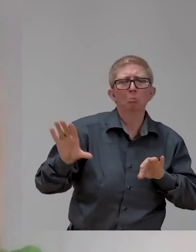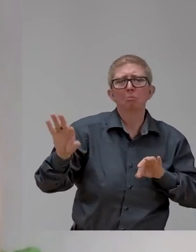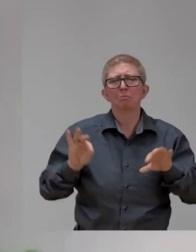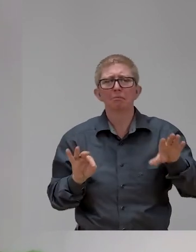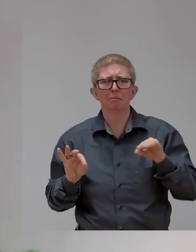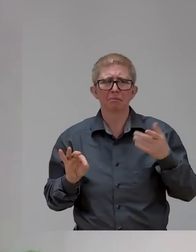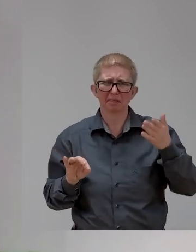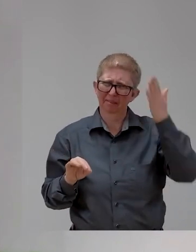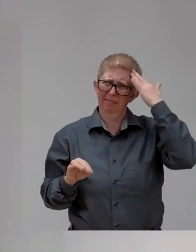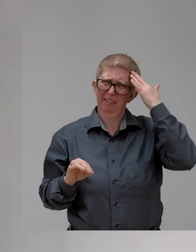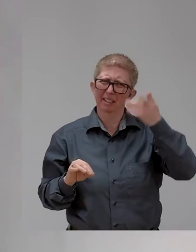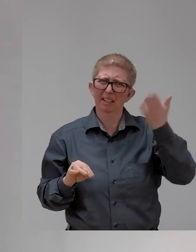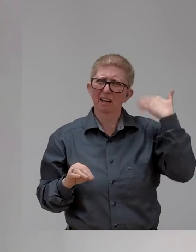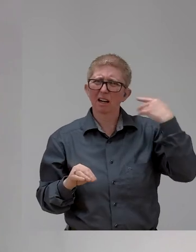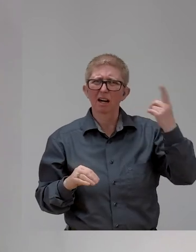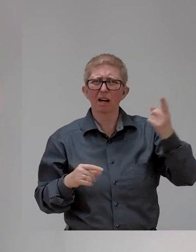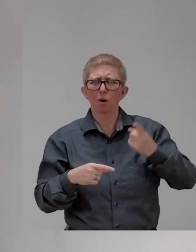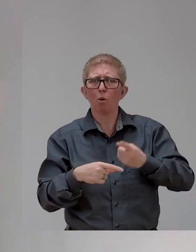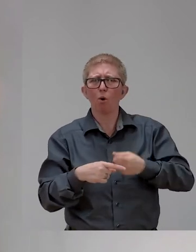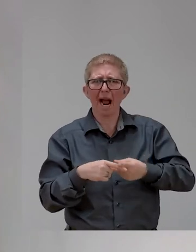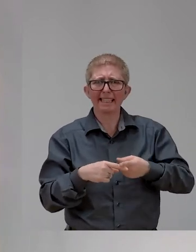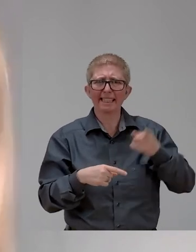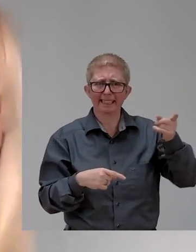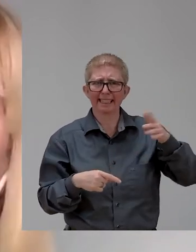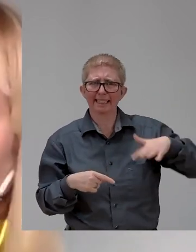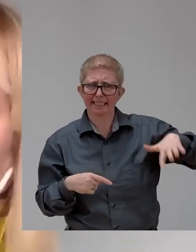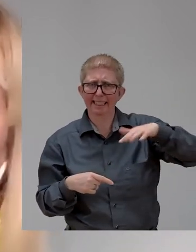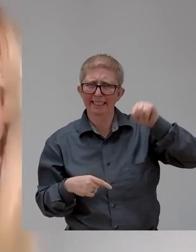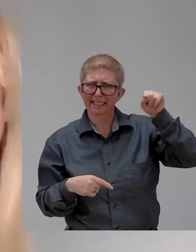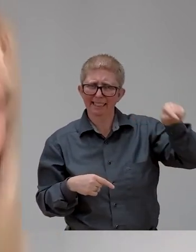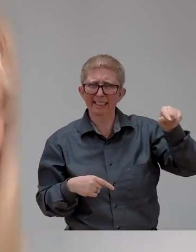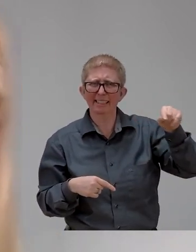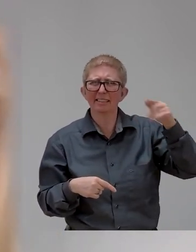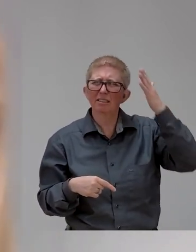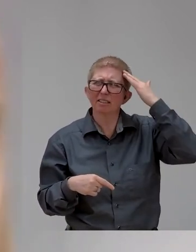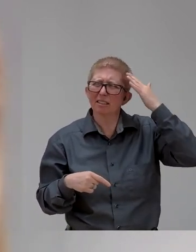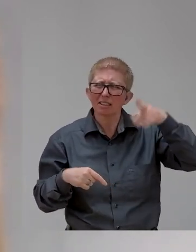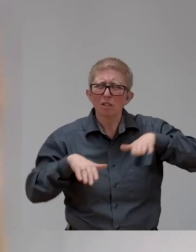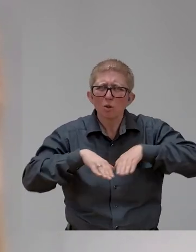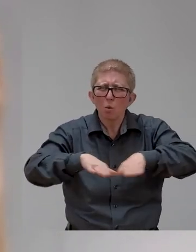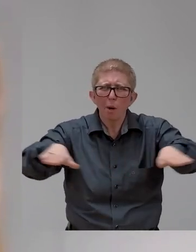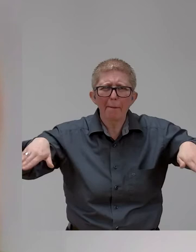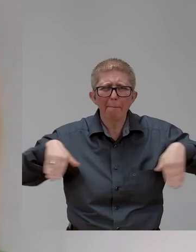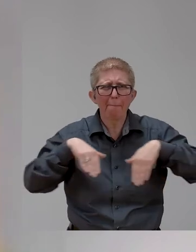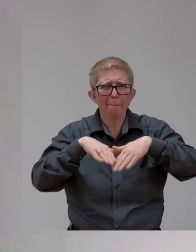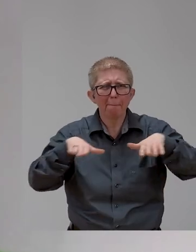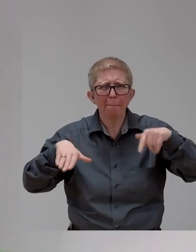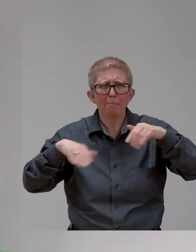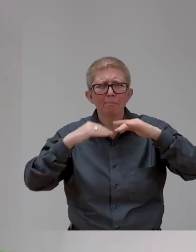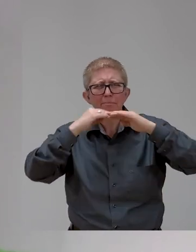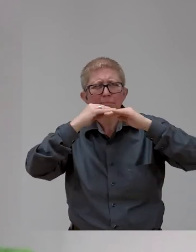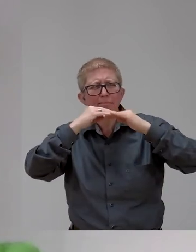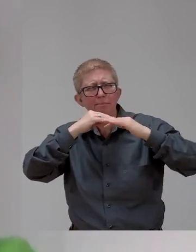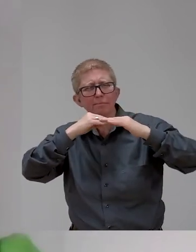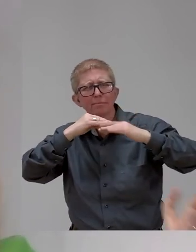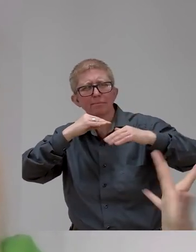and it's black, and there's this thing called phosphorescence. It's like as if the stars fell out of the sky, and it's like diamonds